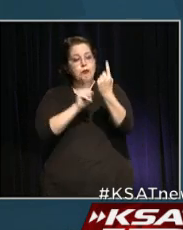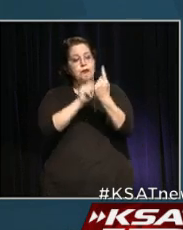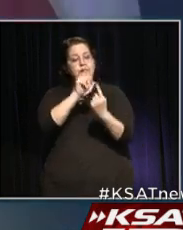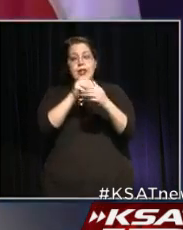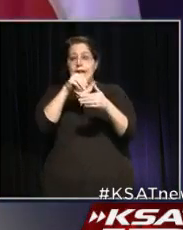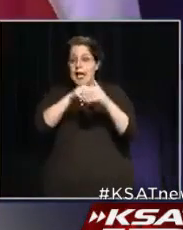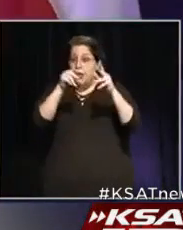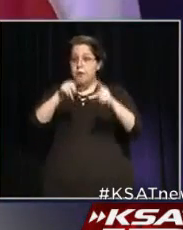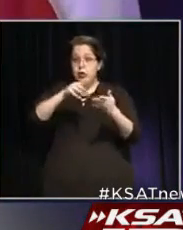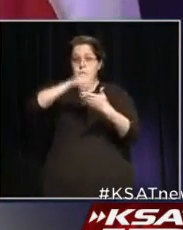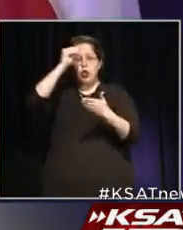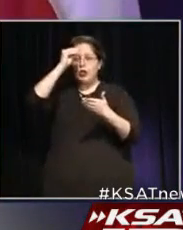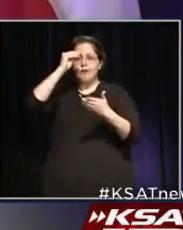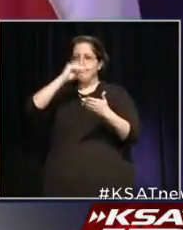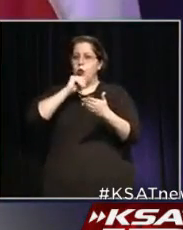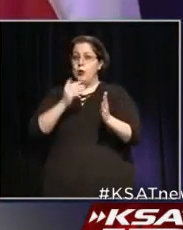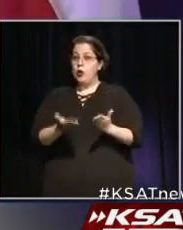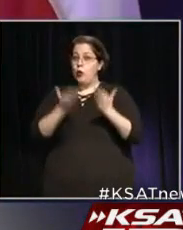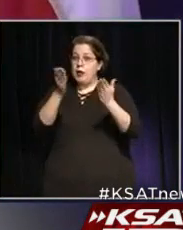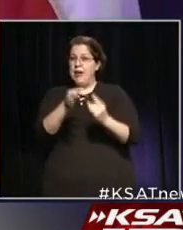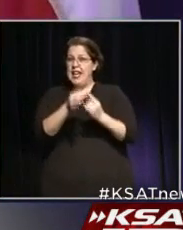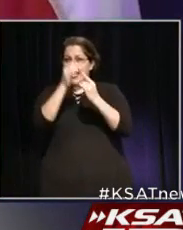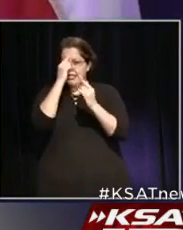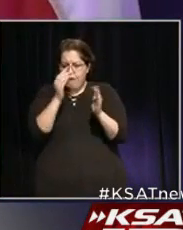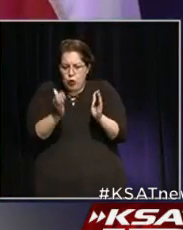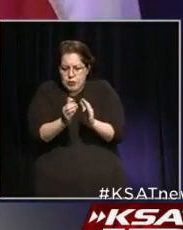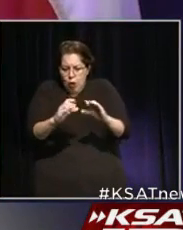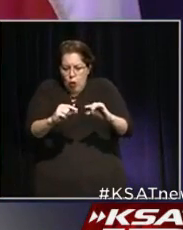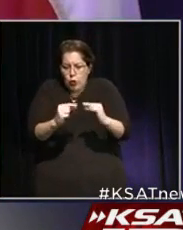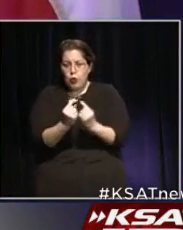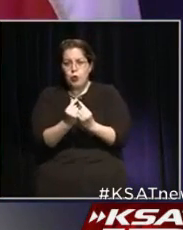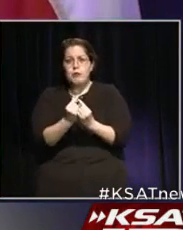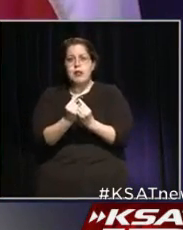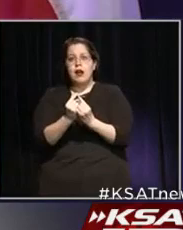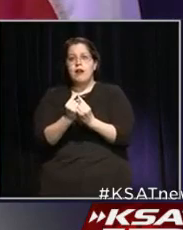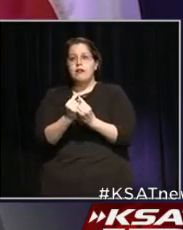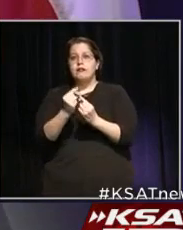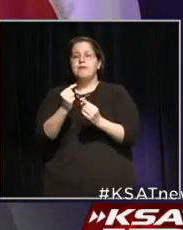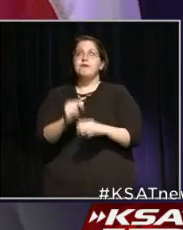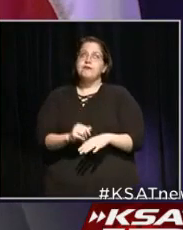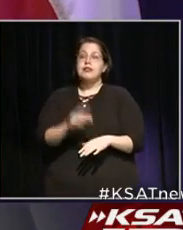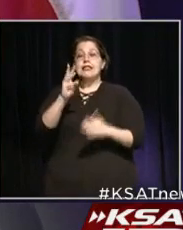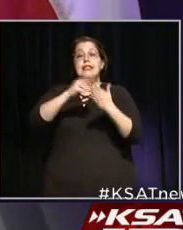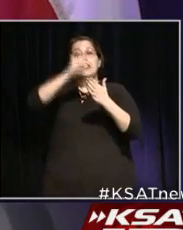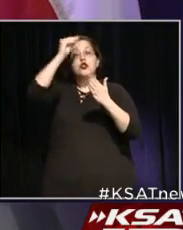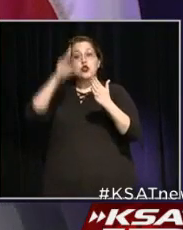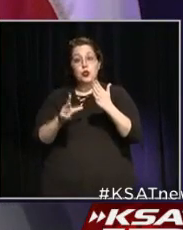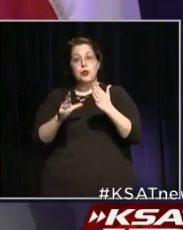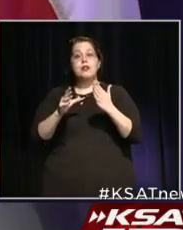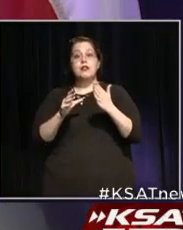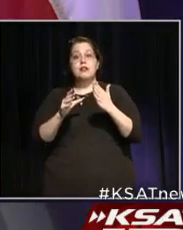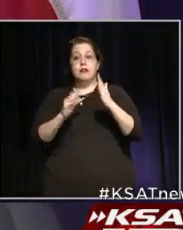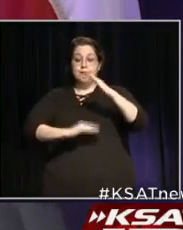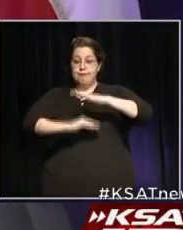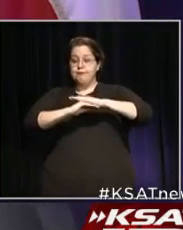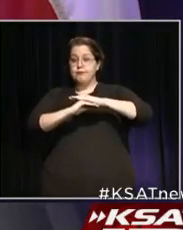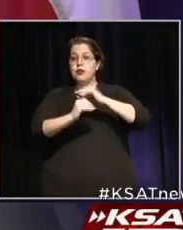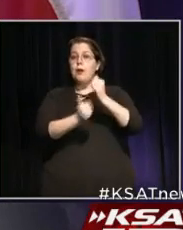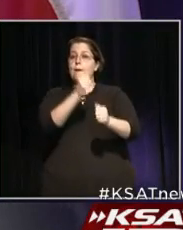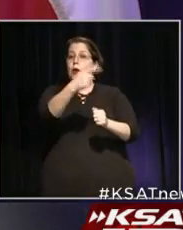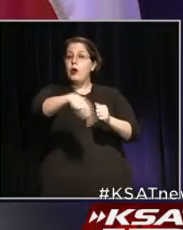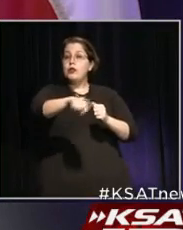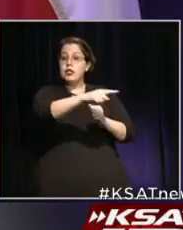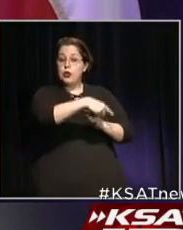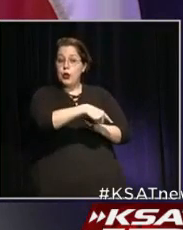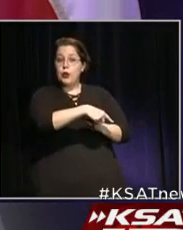is not recommended, with exceptions for small pods of six students, primarily those who are